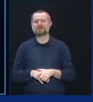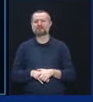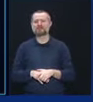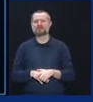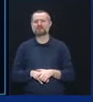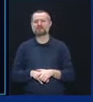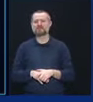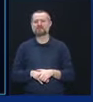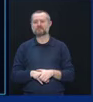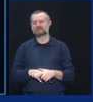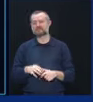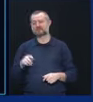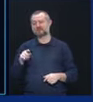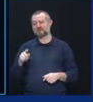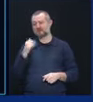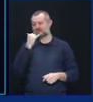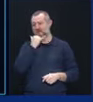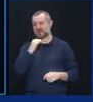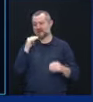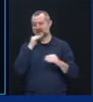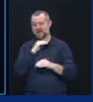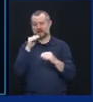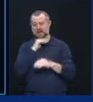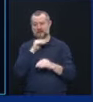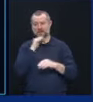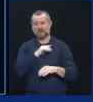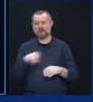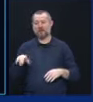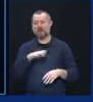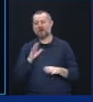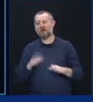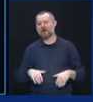falsehood with compliance.